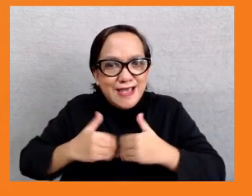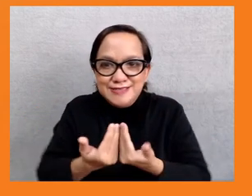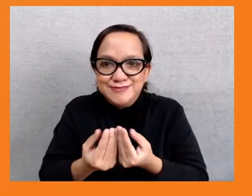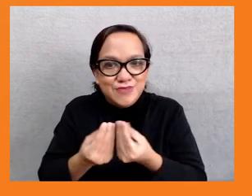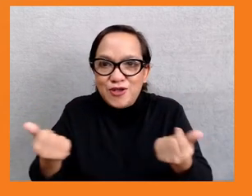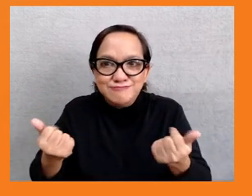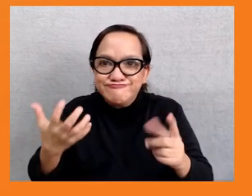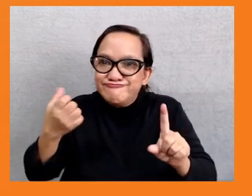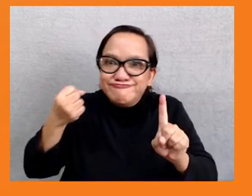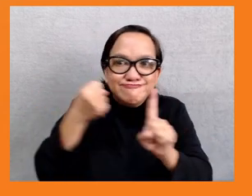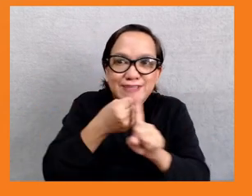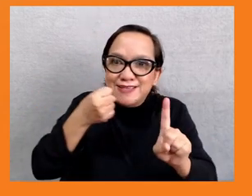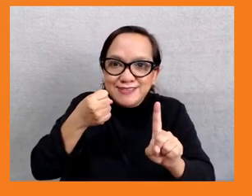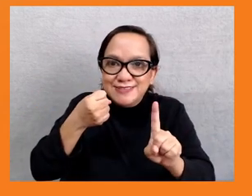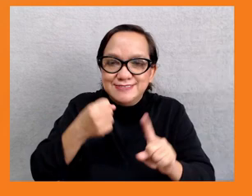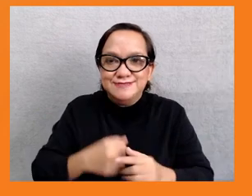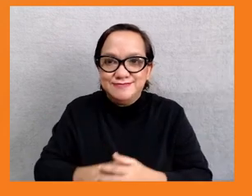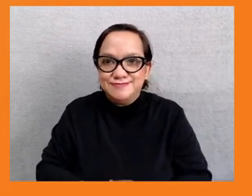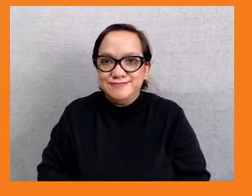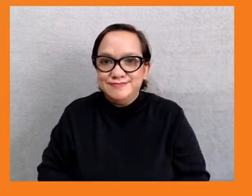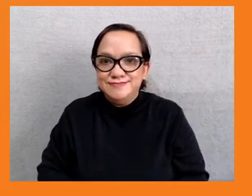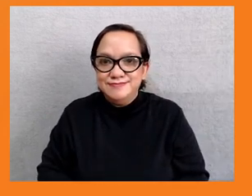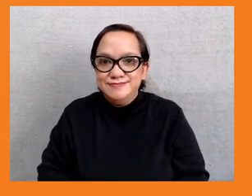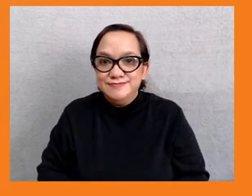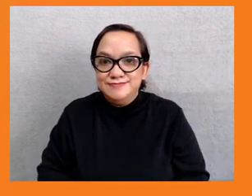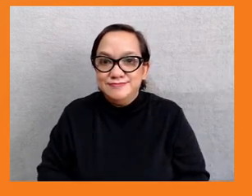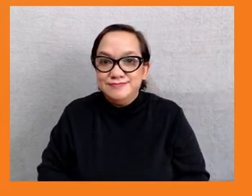DRM is domestic resource mobilization and